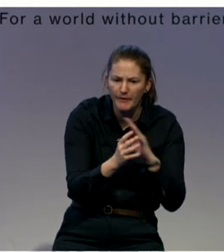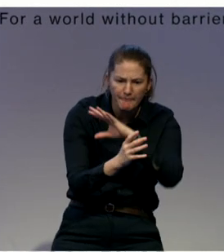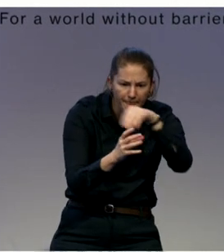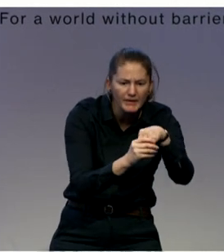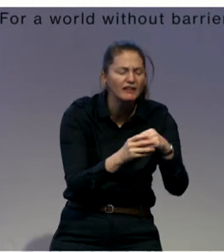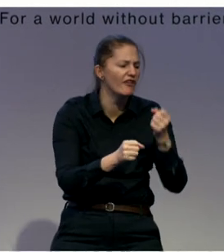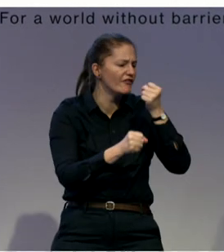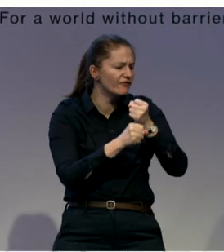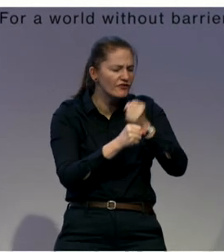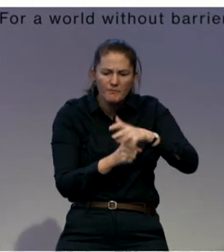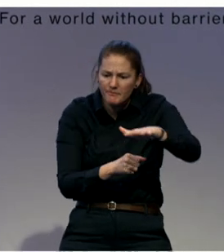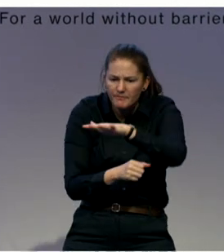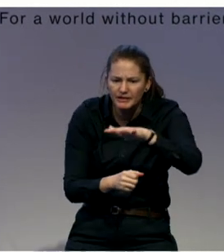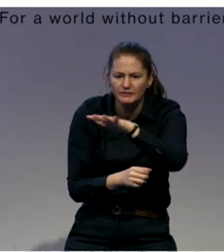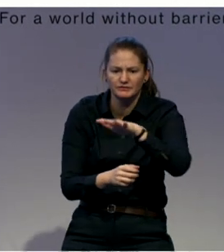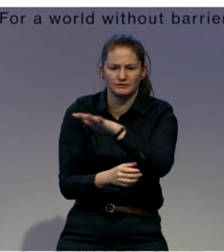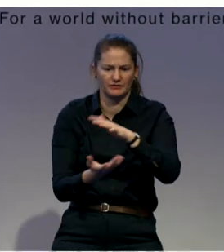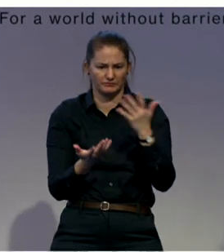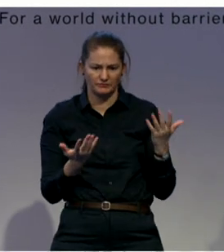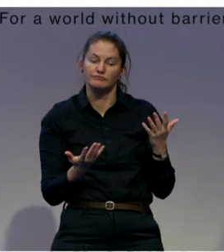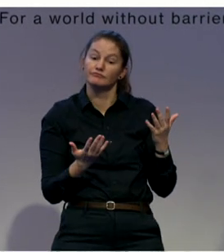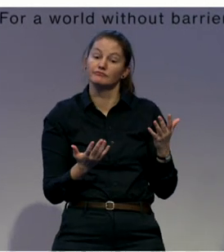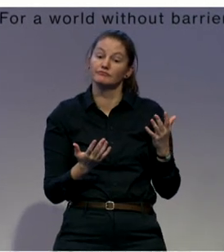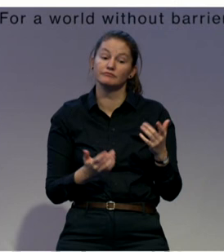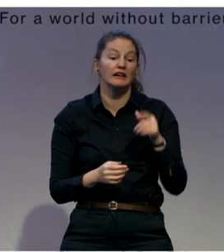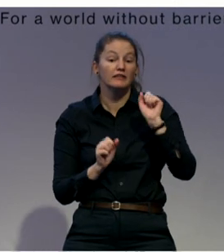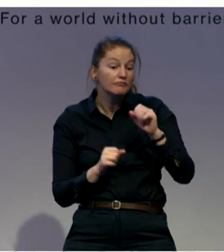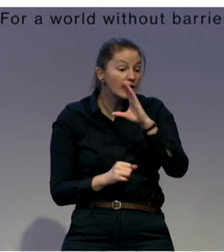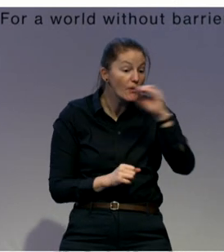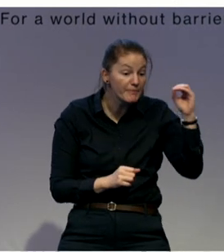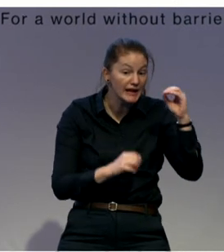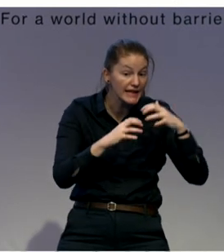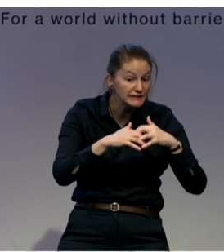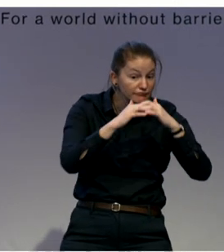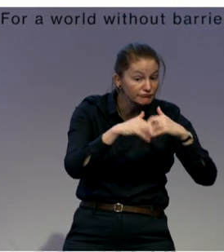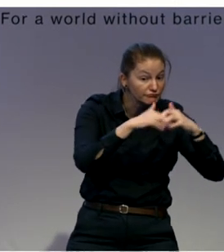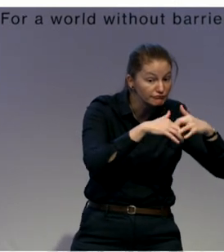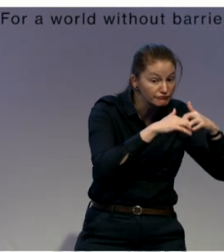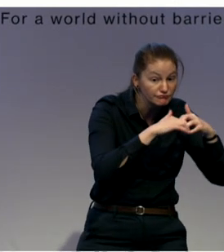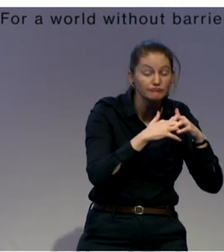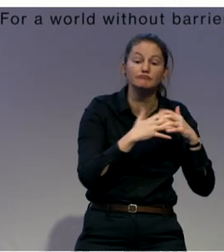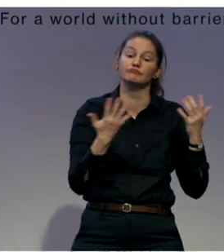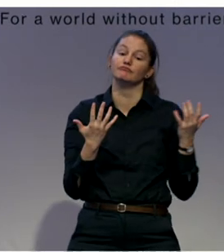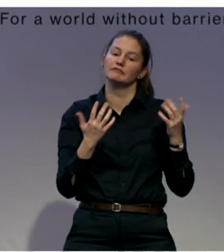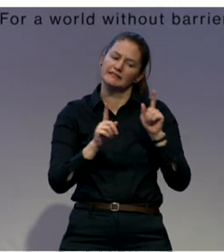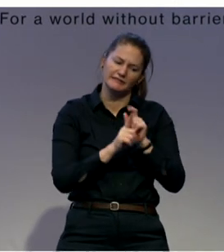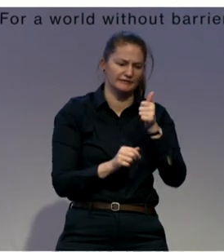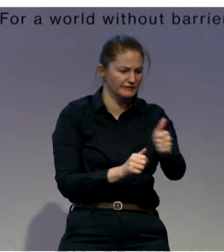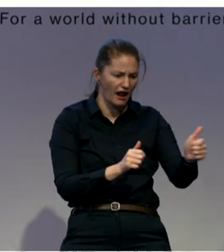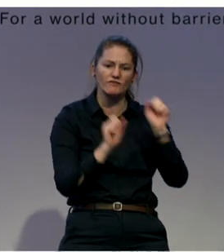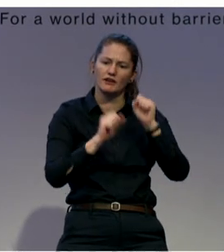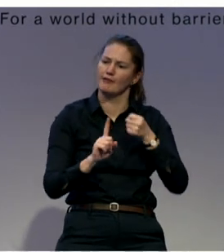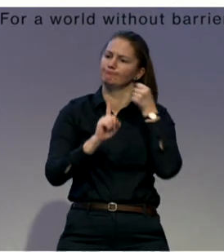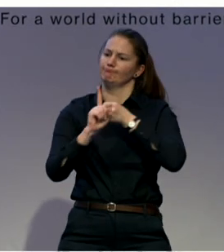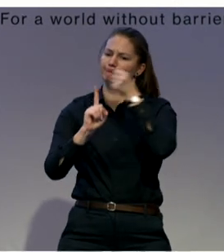communication, advocacy, self-advocacy, and media advocacy to promote the rights of the persons with